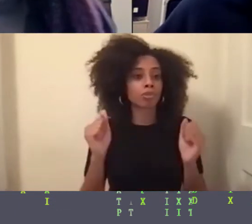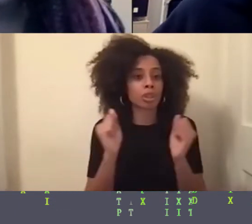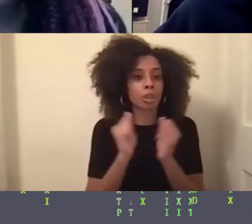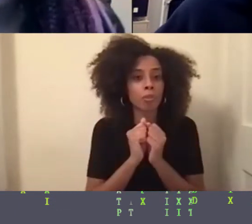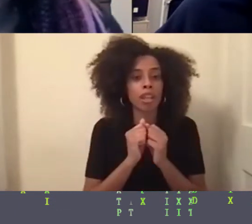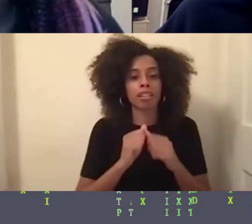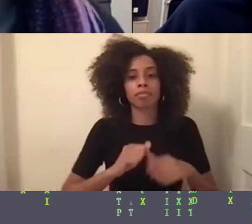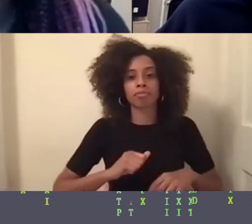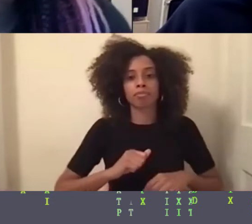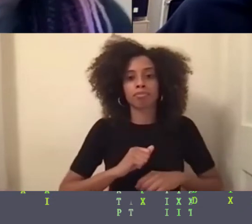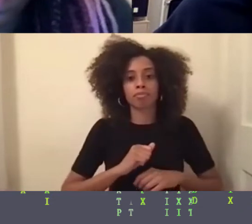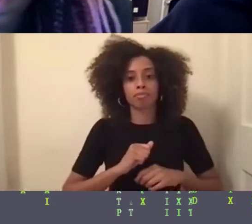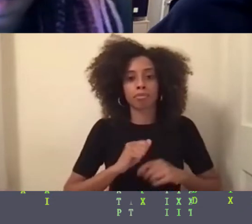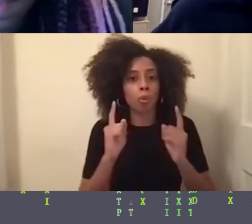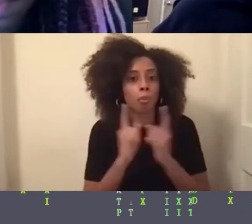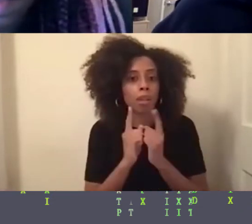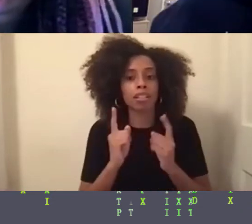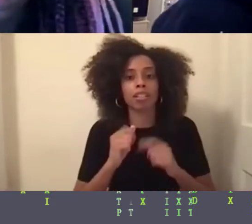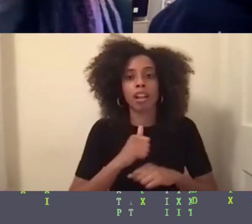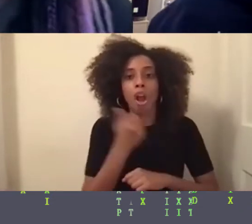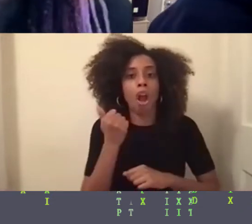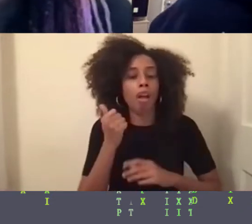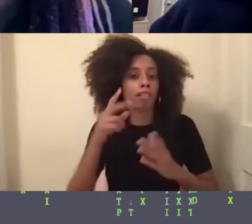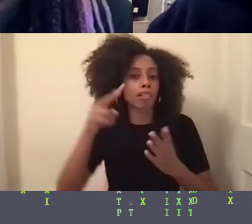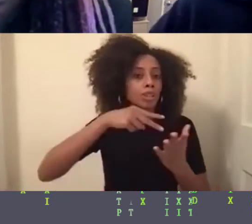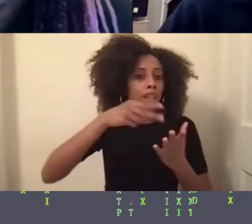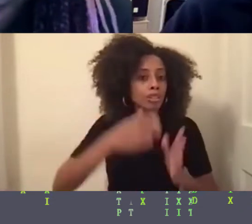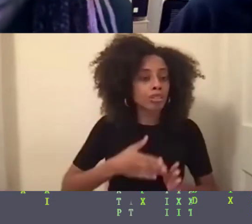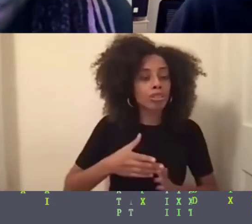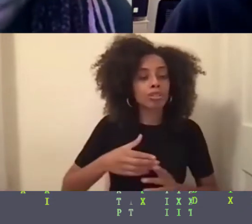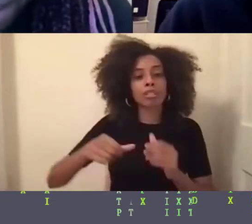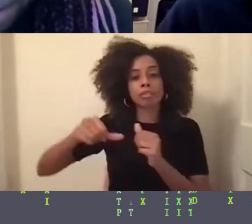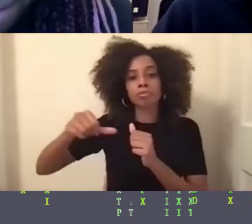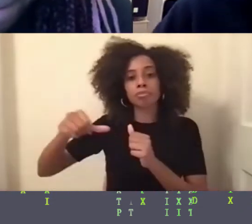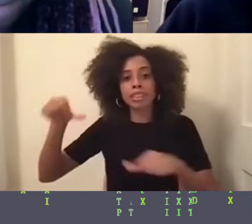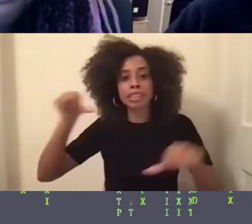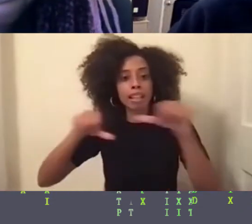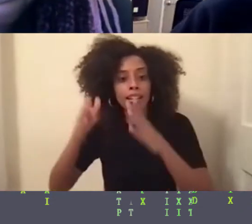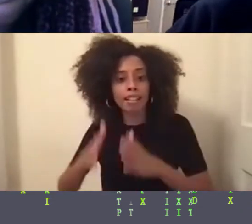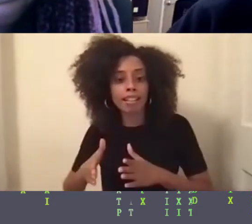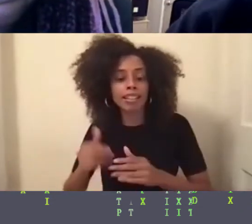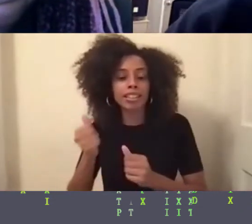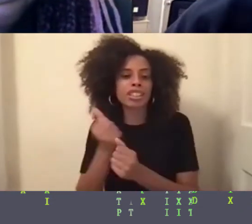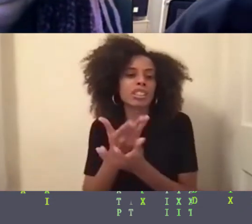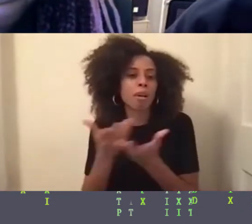dancers and like dancer scientists or just something there.